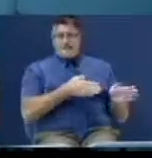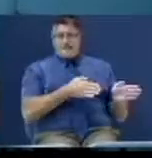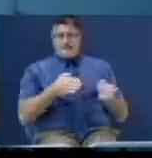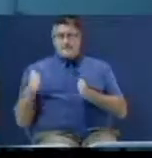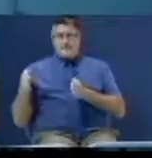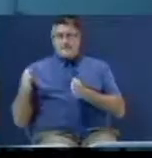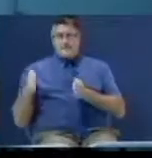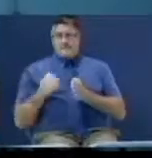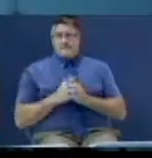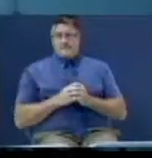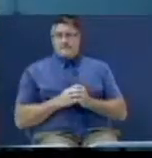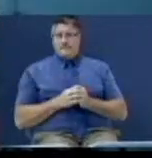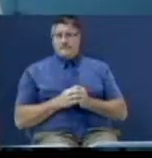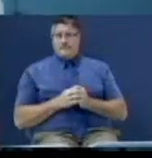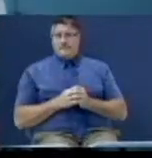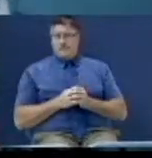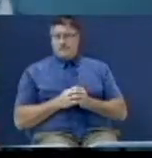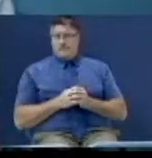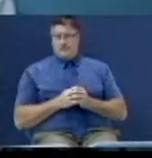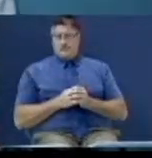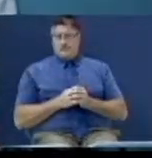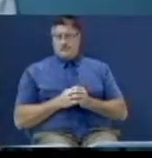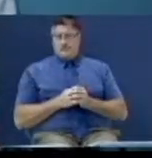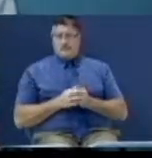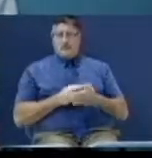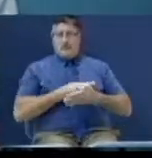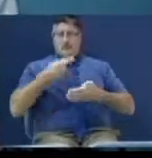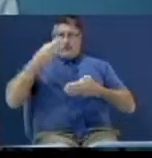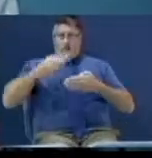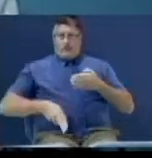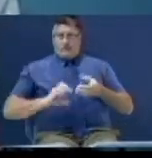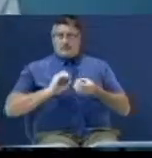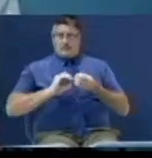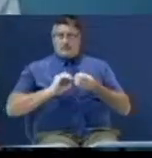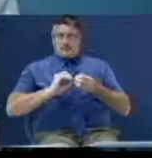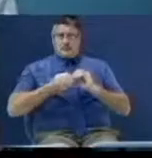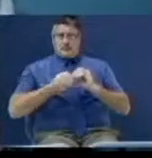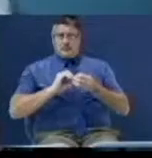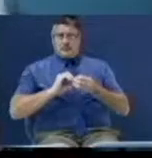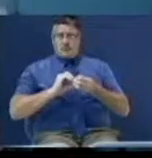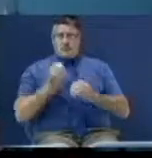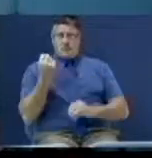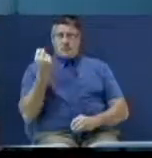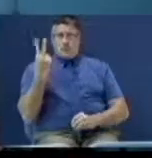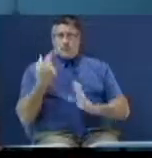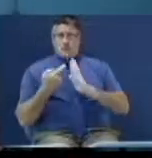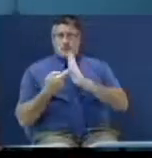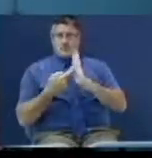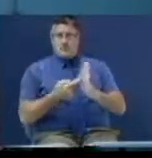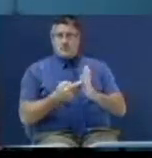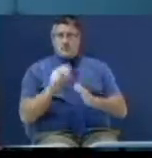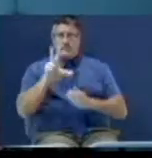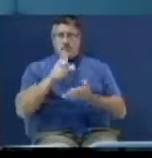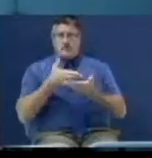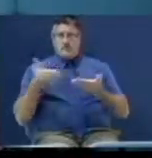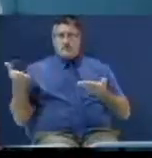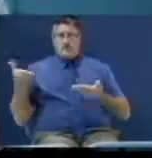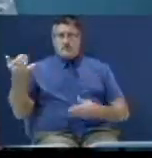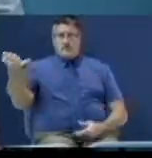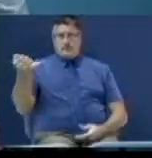Then now I want you to turn over to Revelation 12 and I'll show you three things by way of introduction.